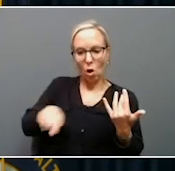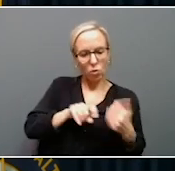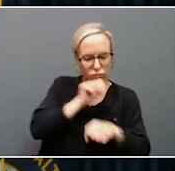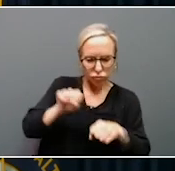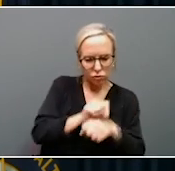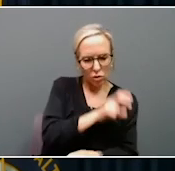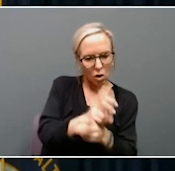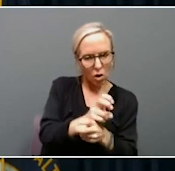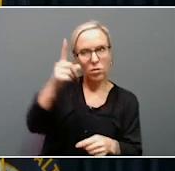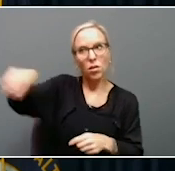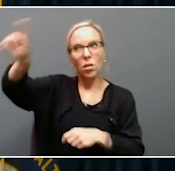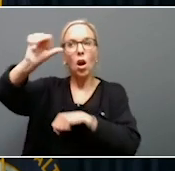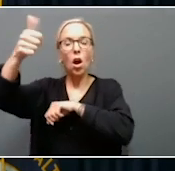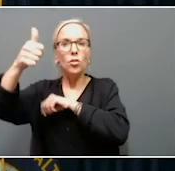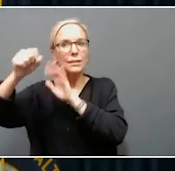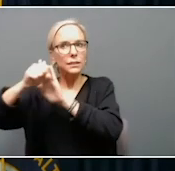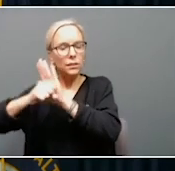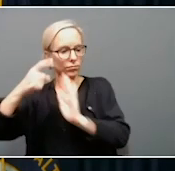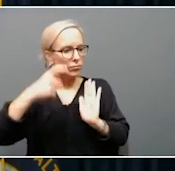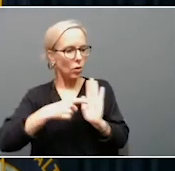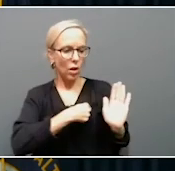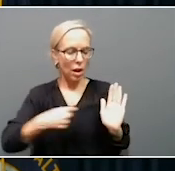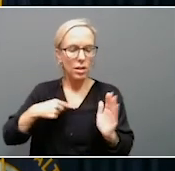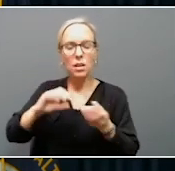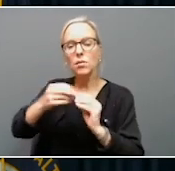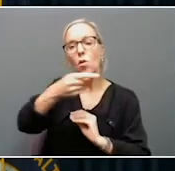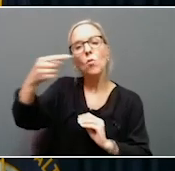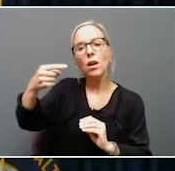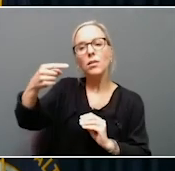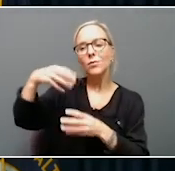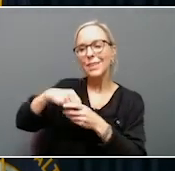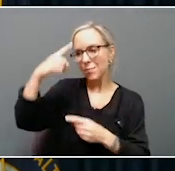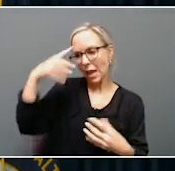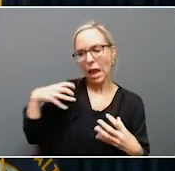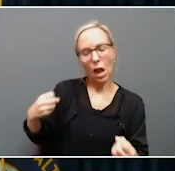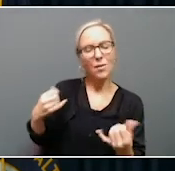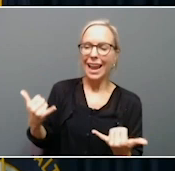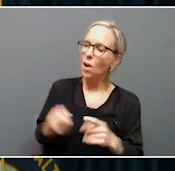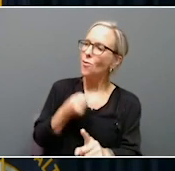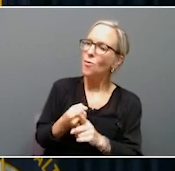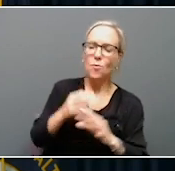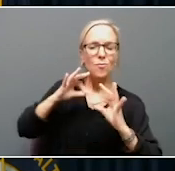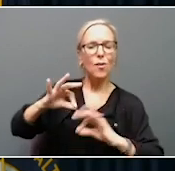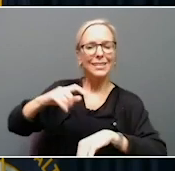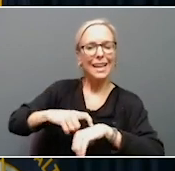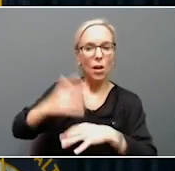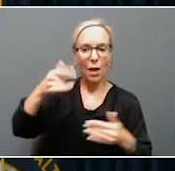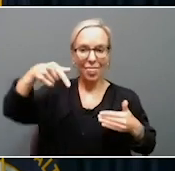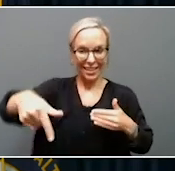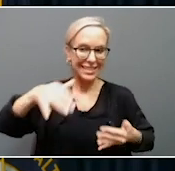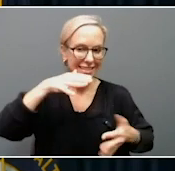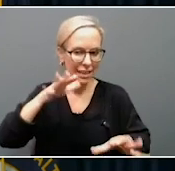country. And this news of Kentucky's number one ranking in mental health couldn't come at a better time because this Sunday is the one